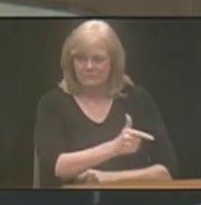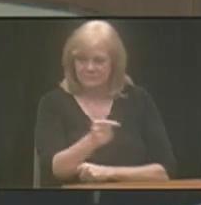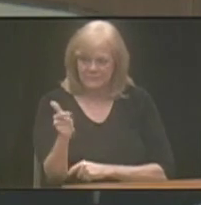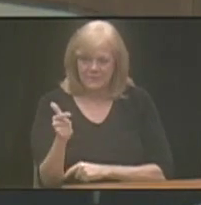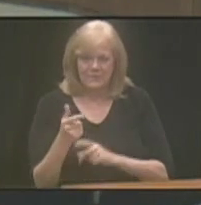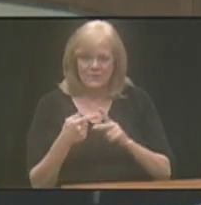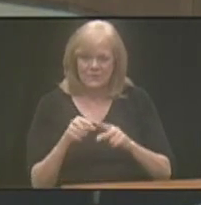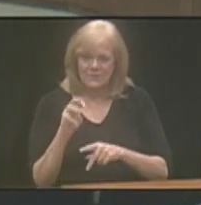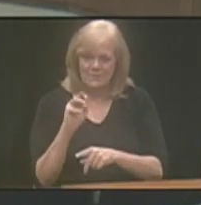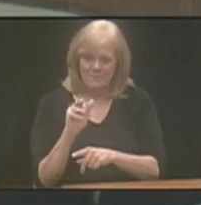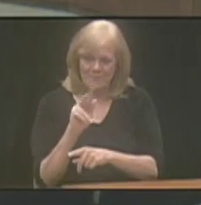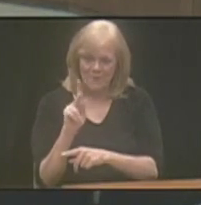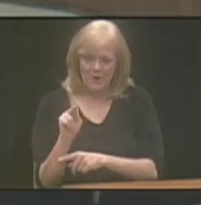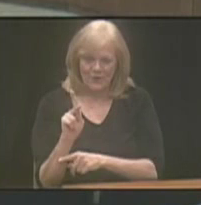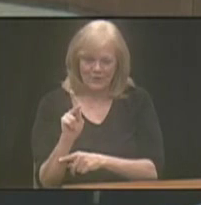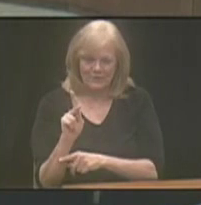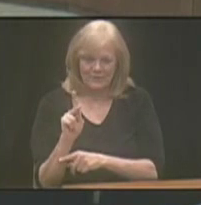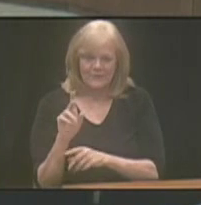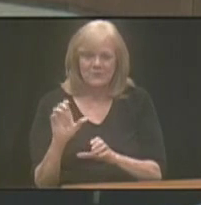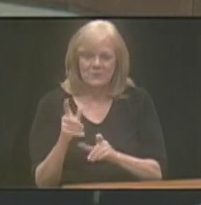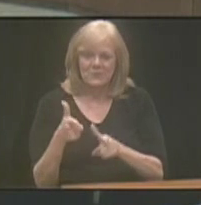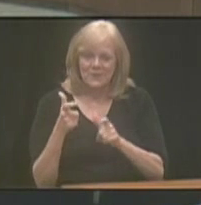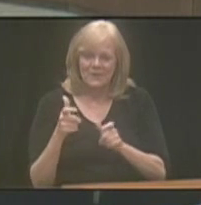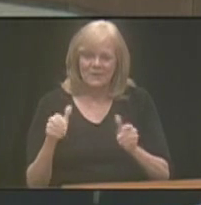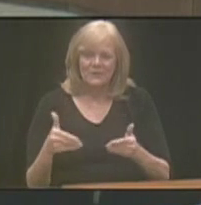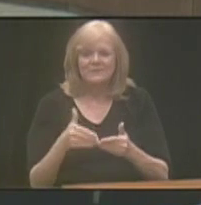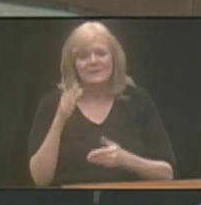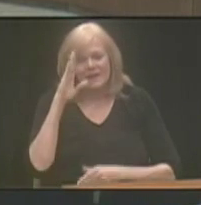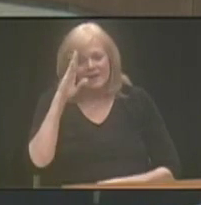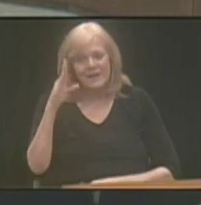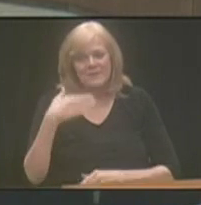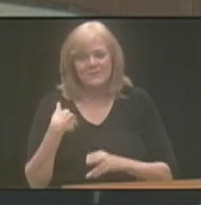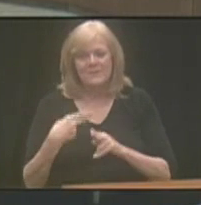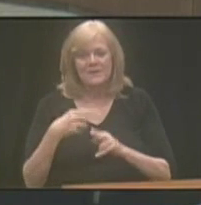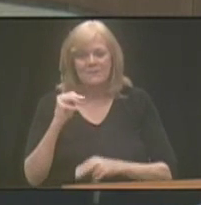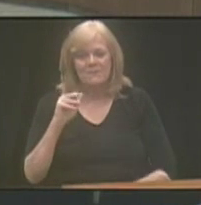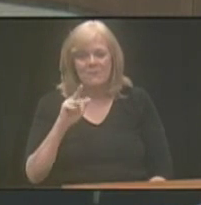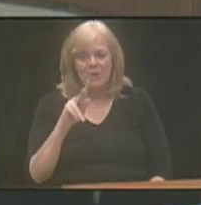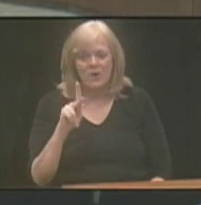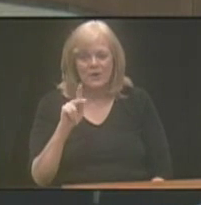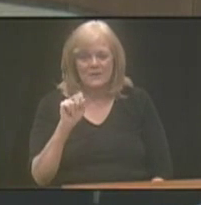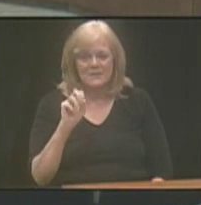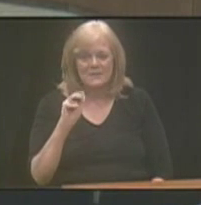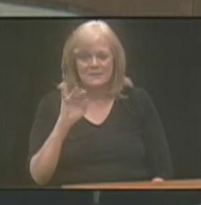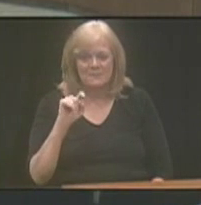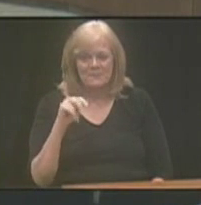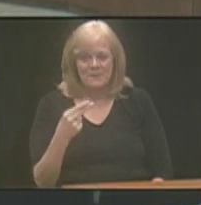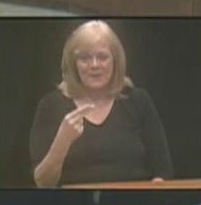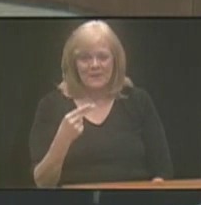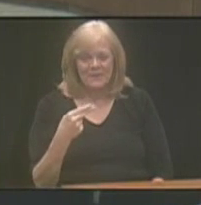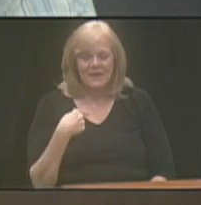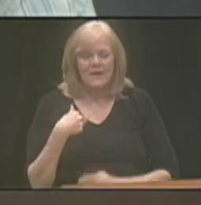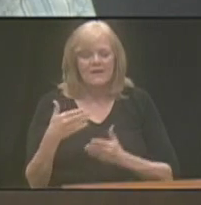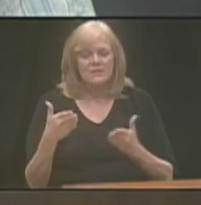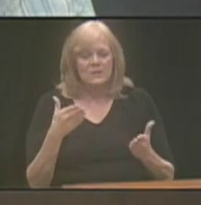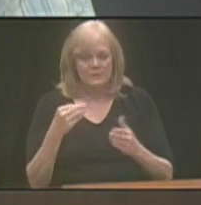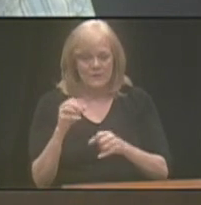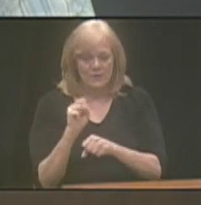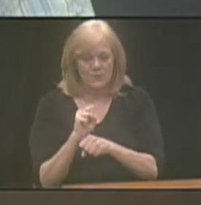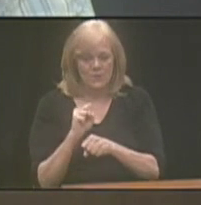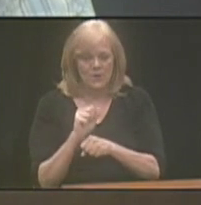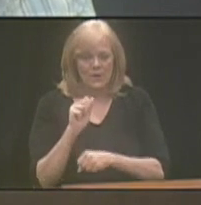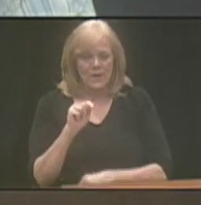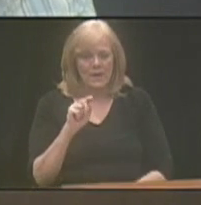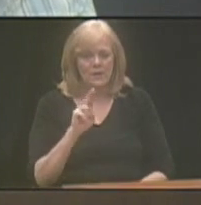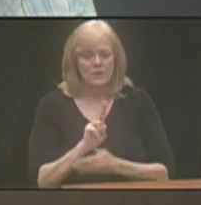the horn and we'll start with Mark on my left to do quick introductions. Mark My name is Mark Smith. I serve and work